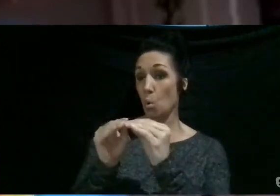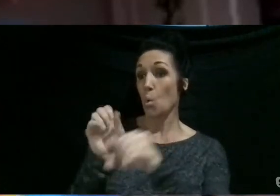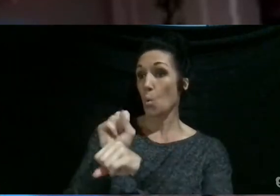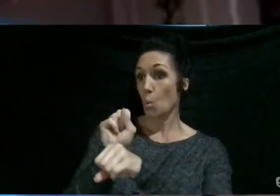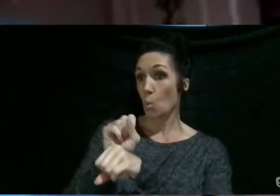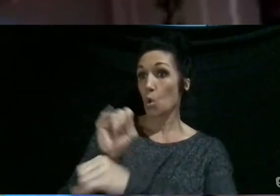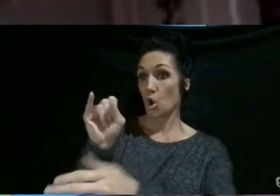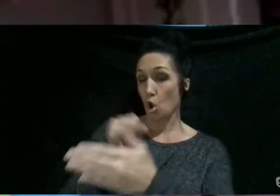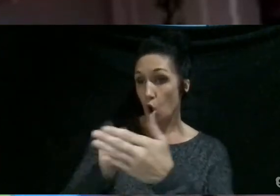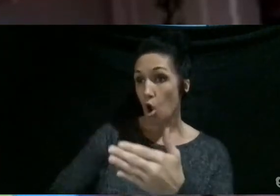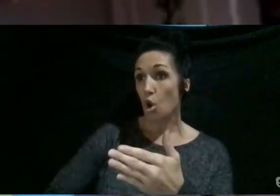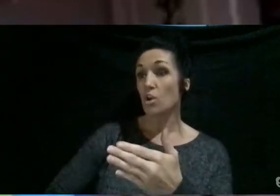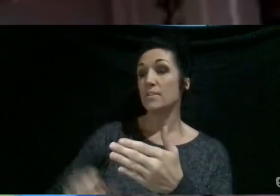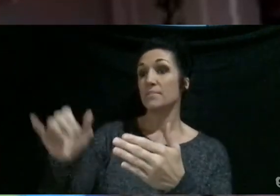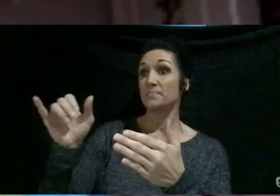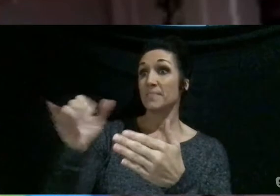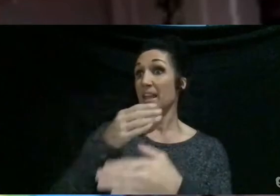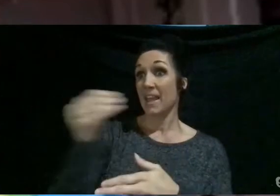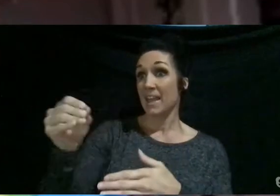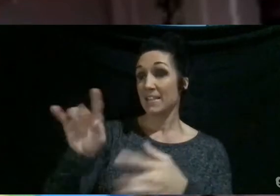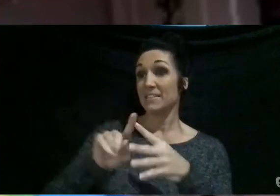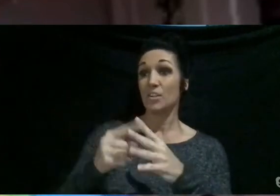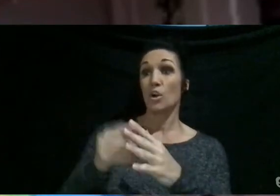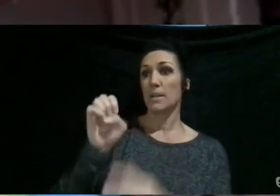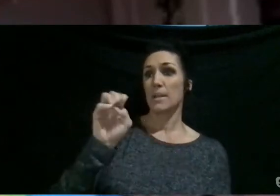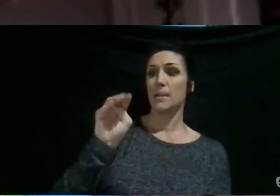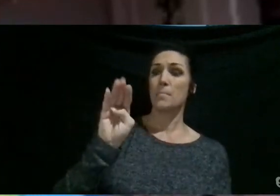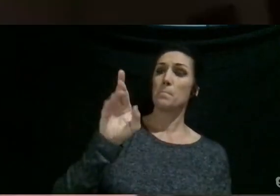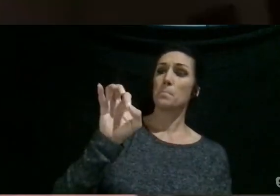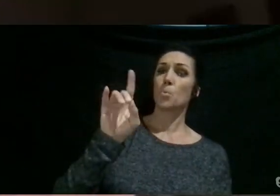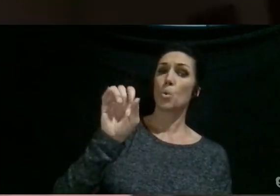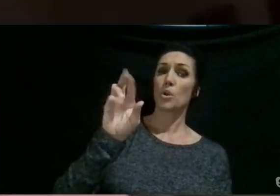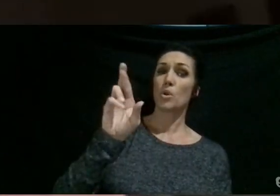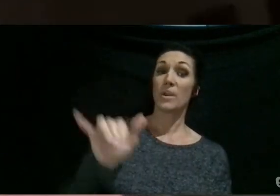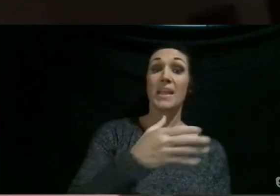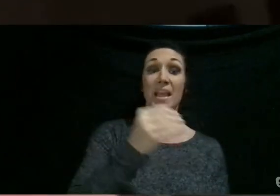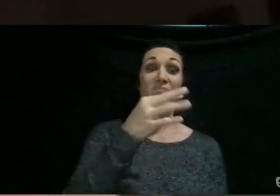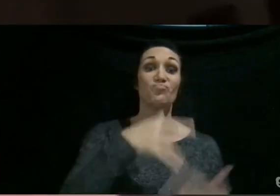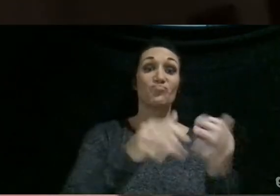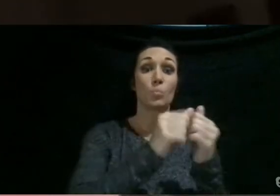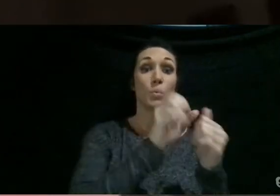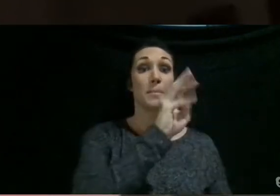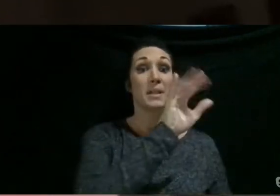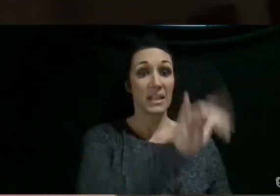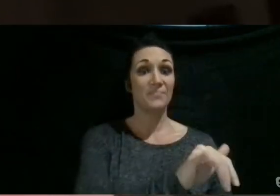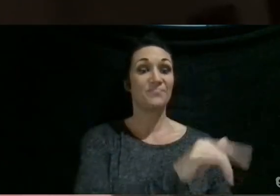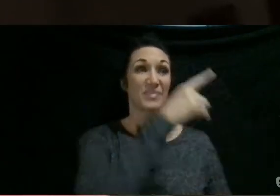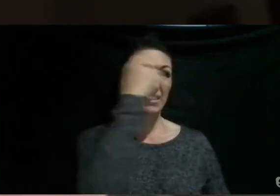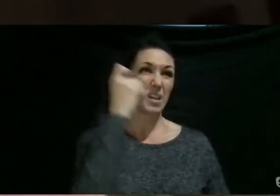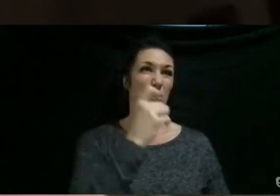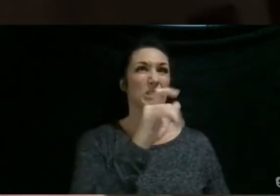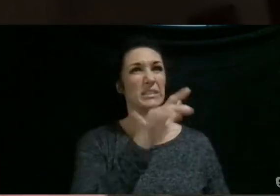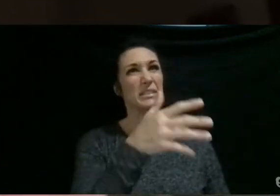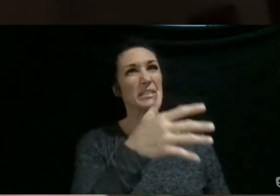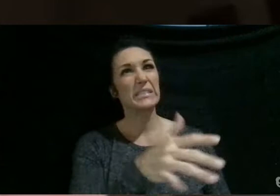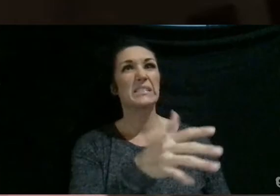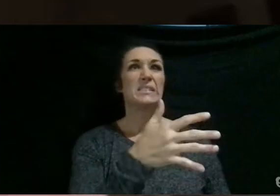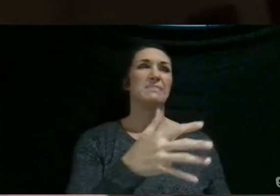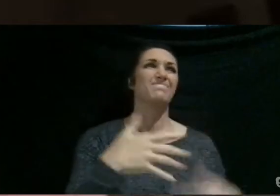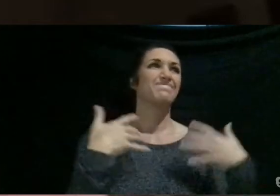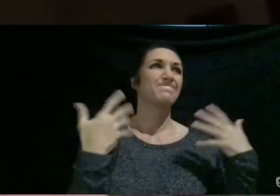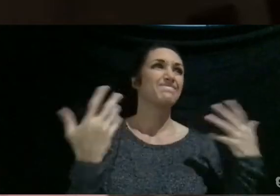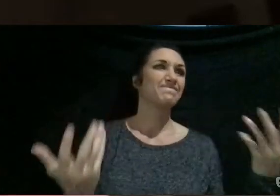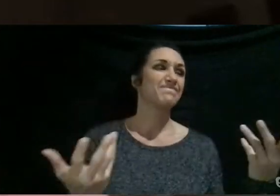pick up new hobbies, like embroidering, so that's been really nice and spending time with family. Summer's been kind of bittersweet for me, because it was